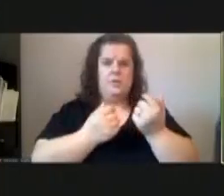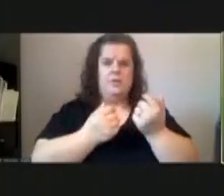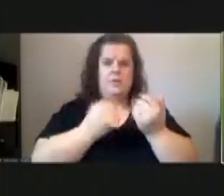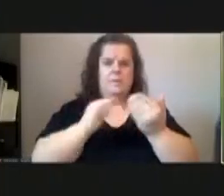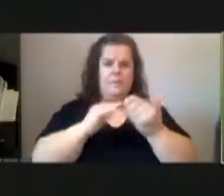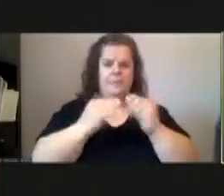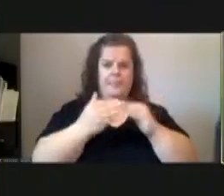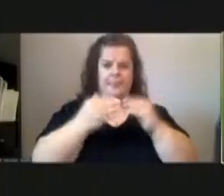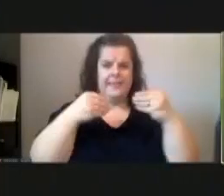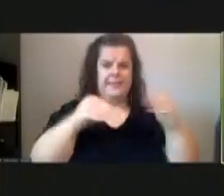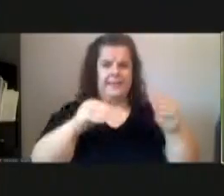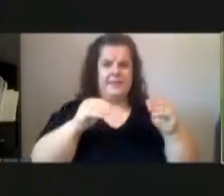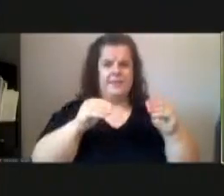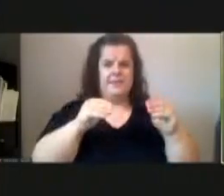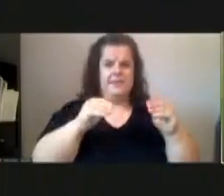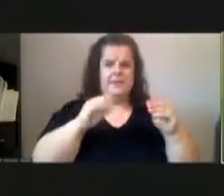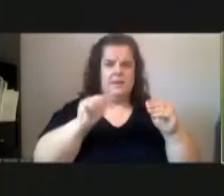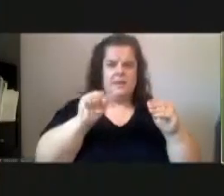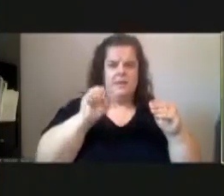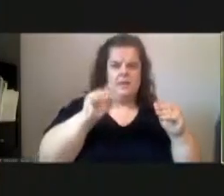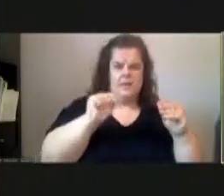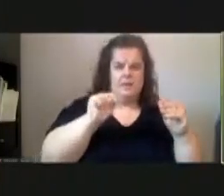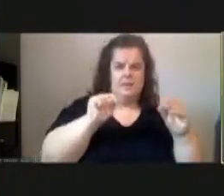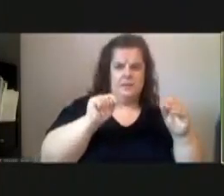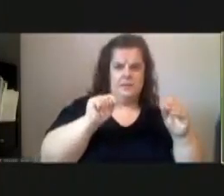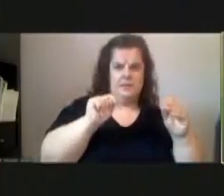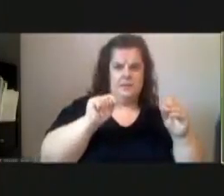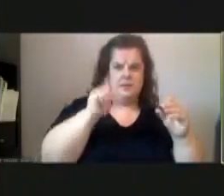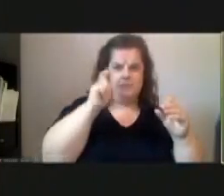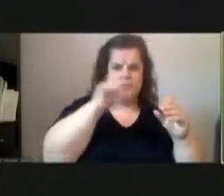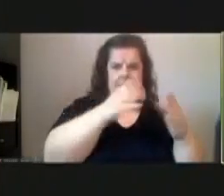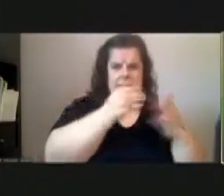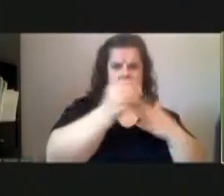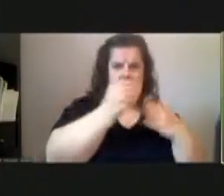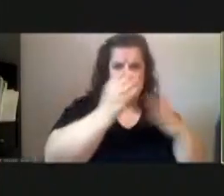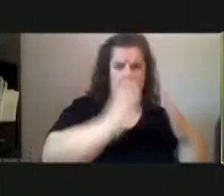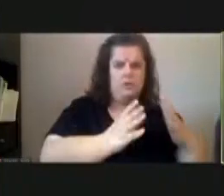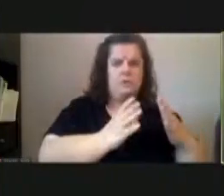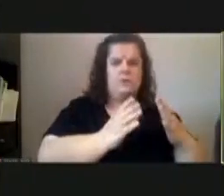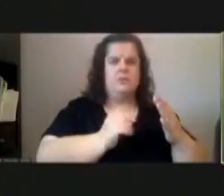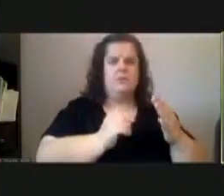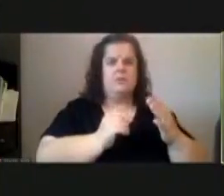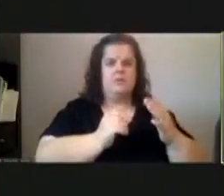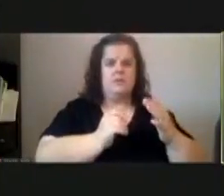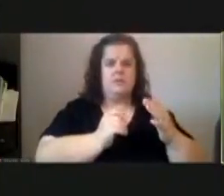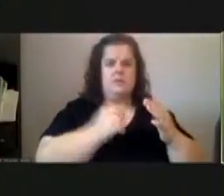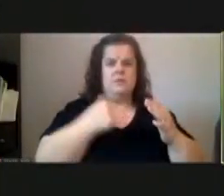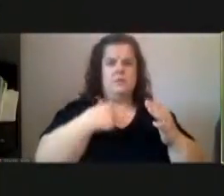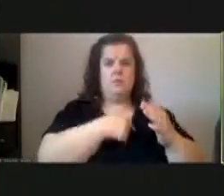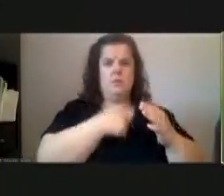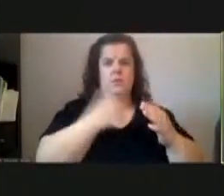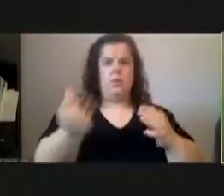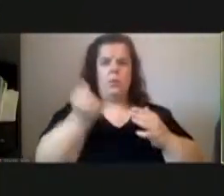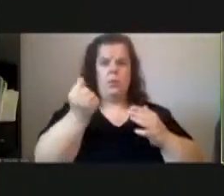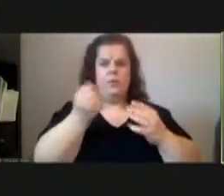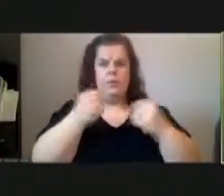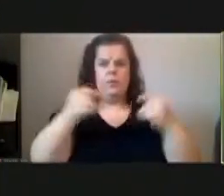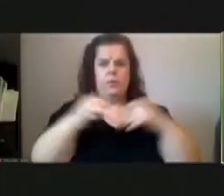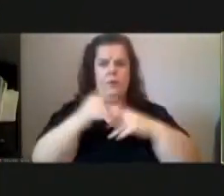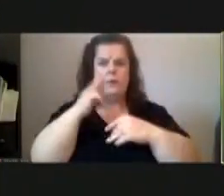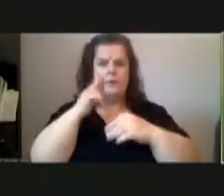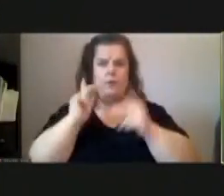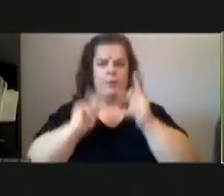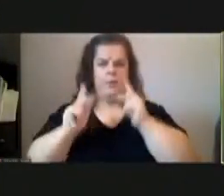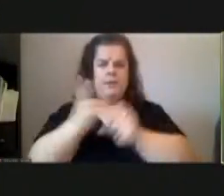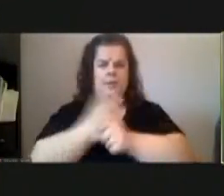selling out its assets just because there are buyers for them um we hold our properties for public use